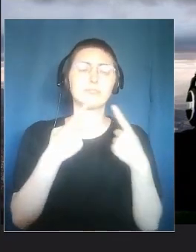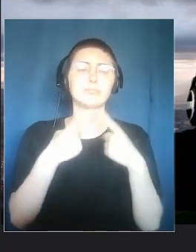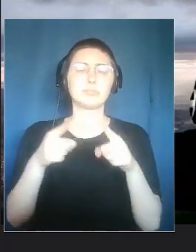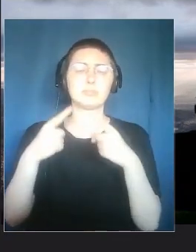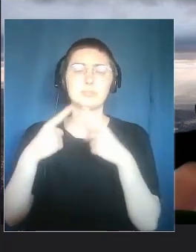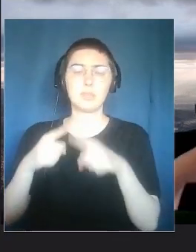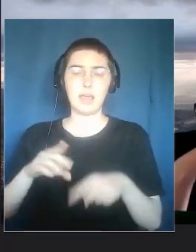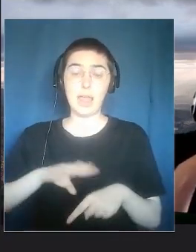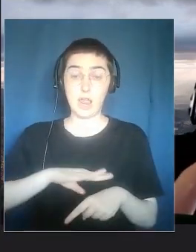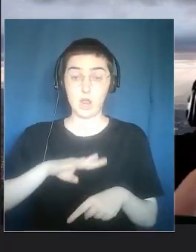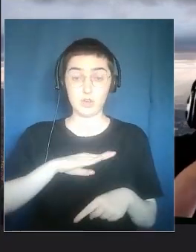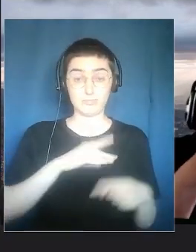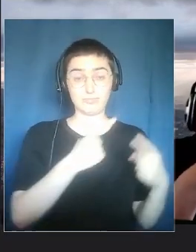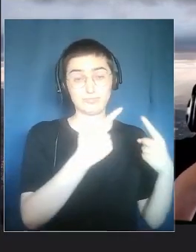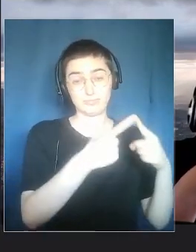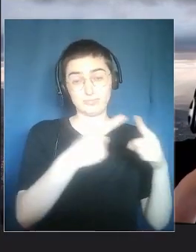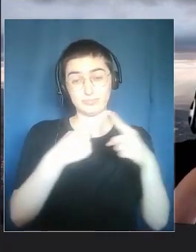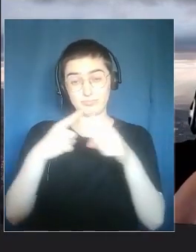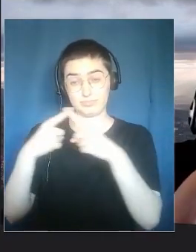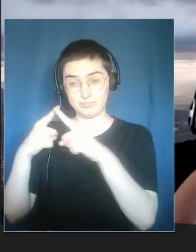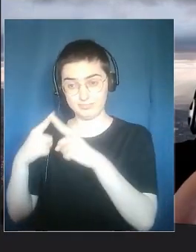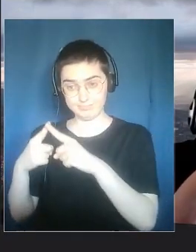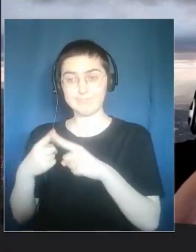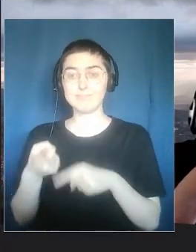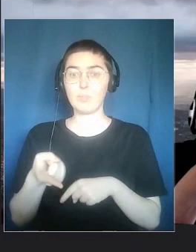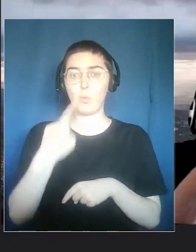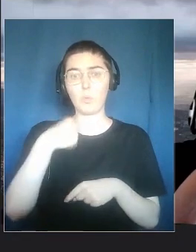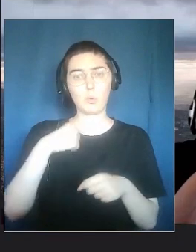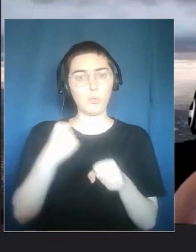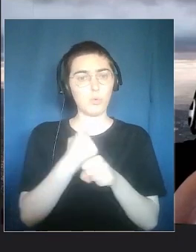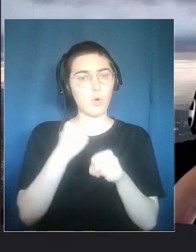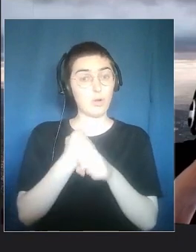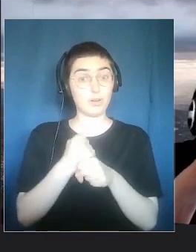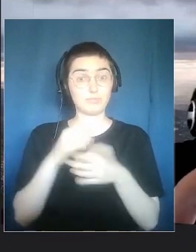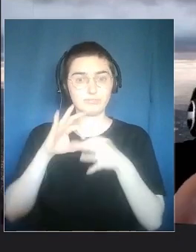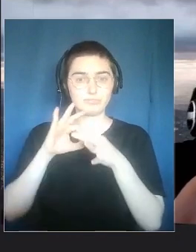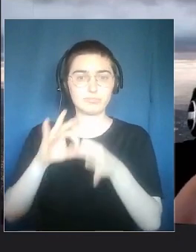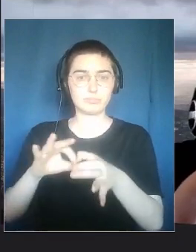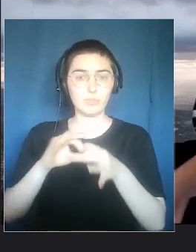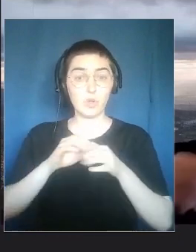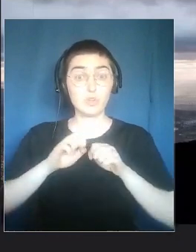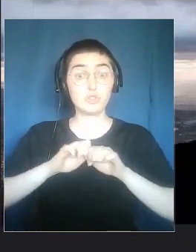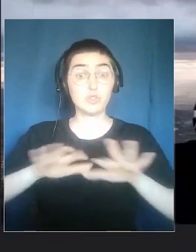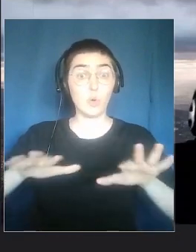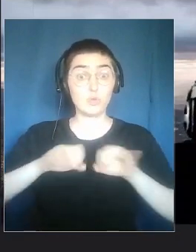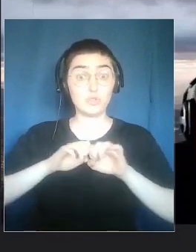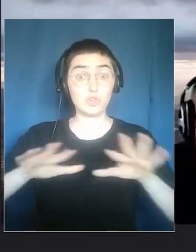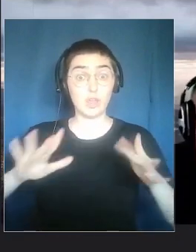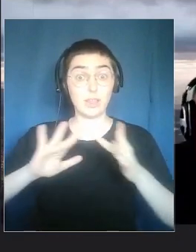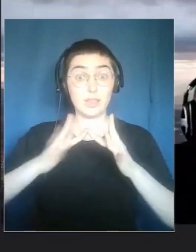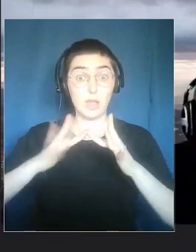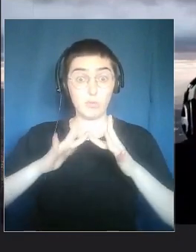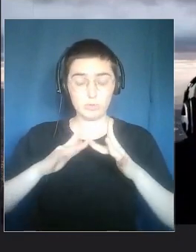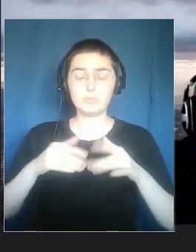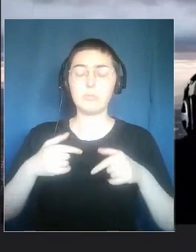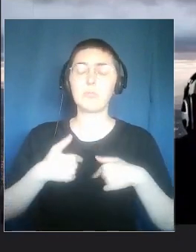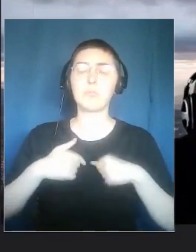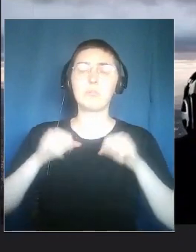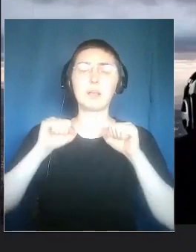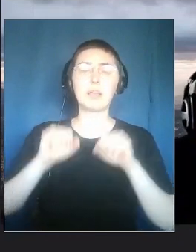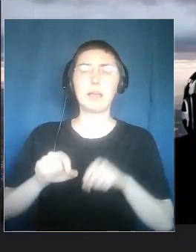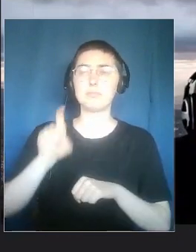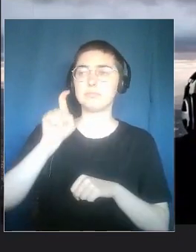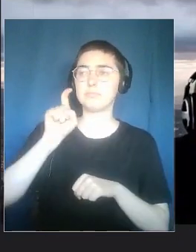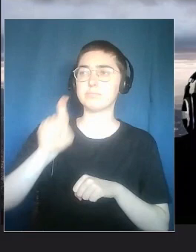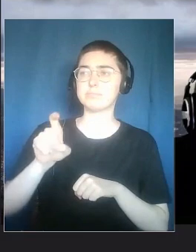different ages. We work a lot on social networks. We often times launch